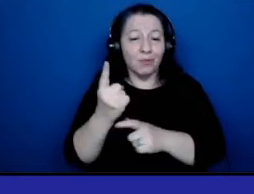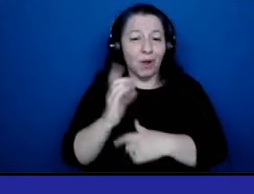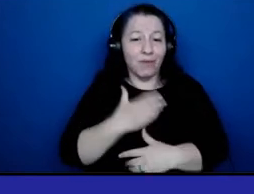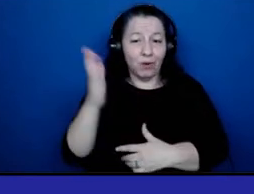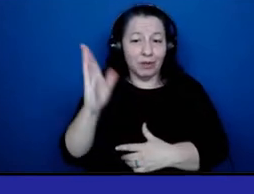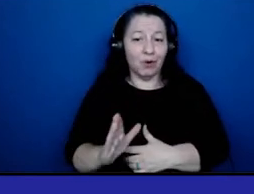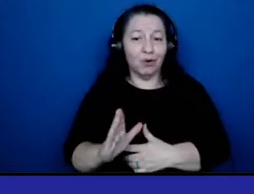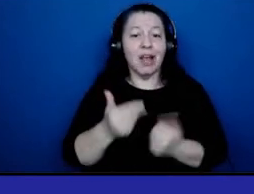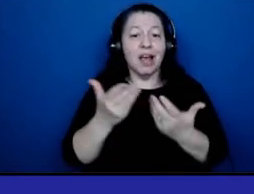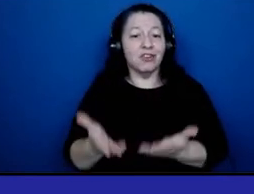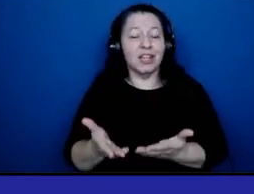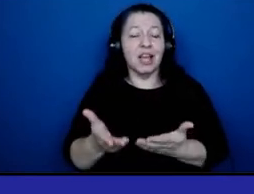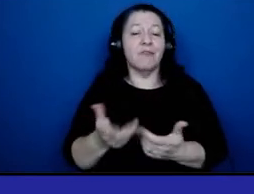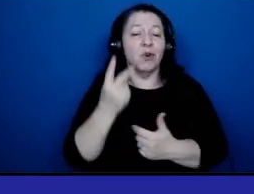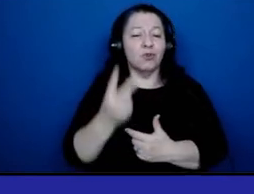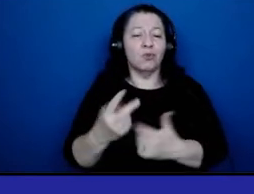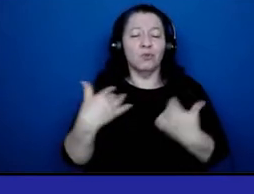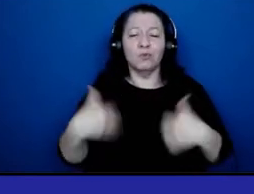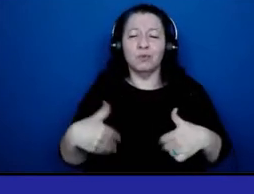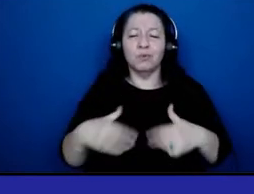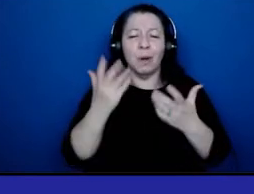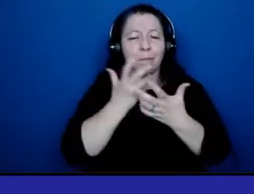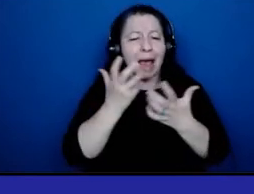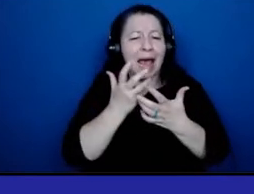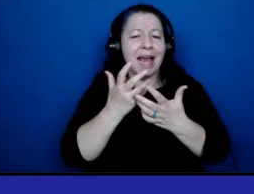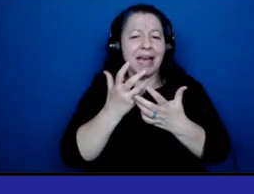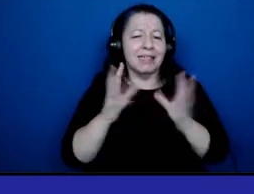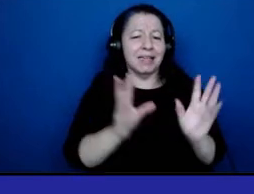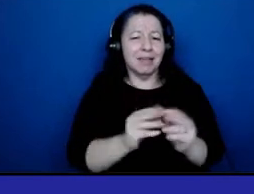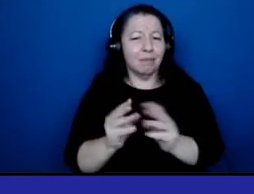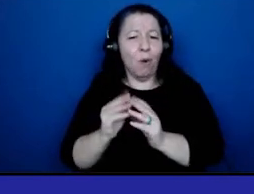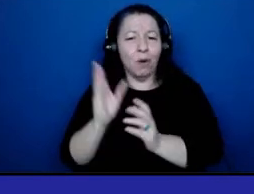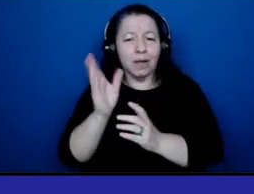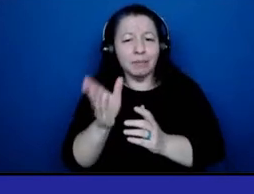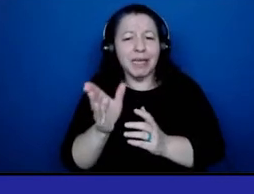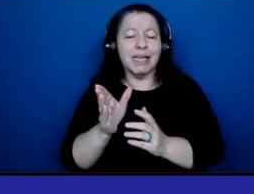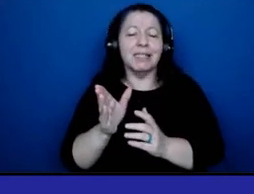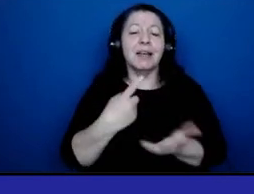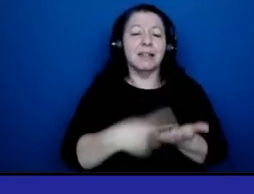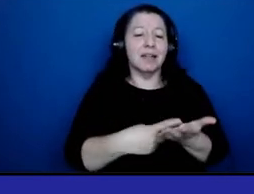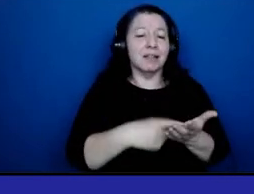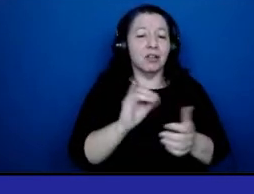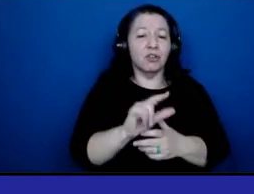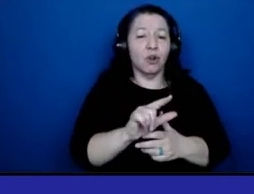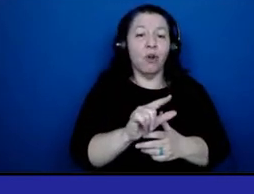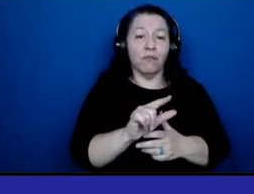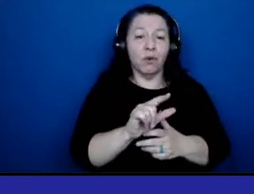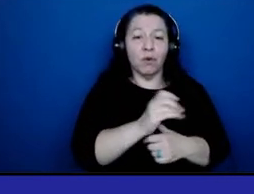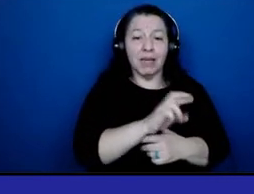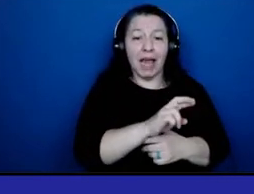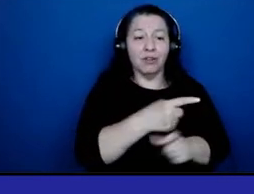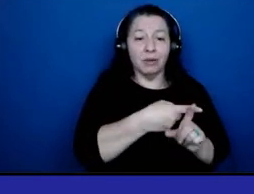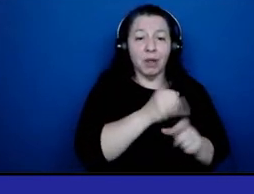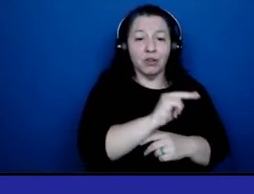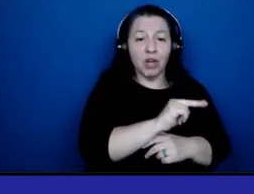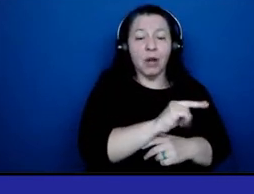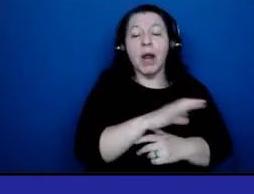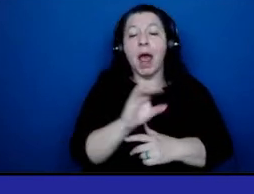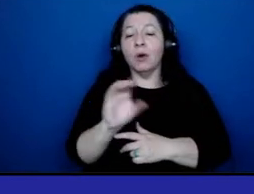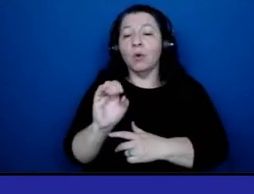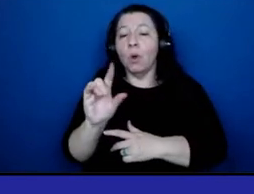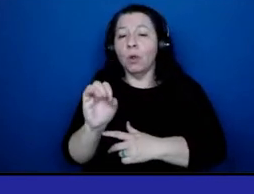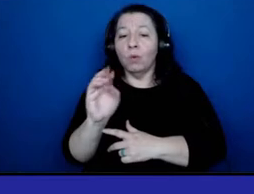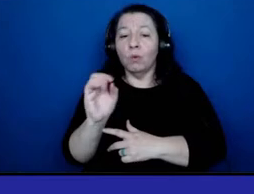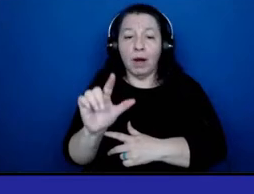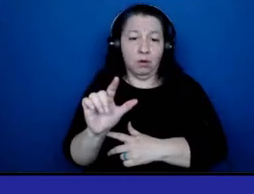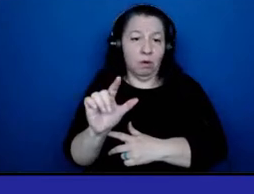two resounding symposiums that cover the topics of cervical cancer in January, and our last installment, Colorectal Cancer in March.